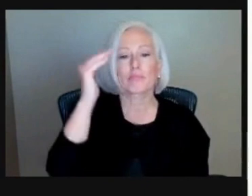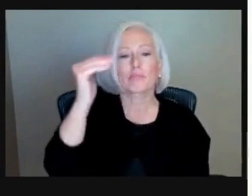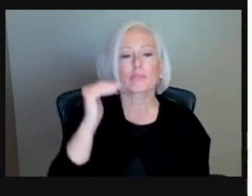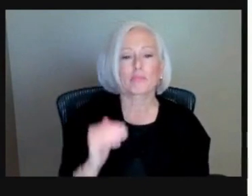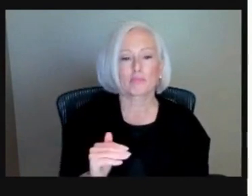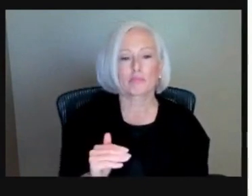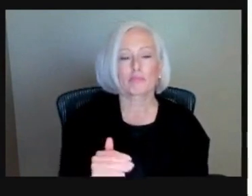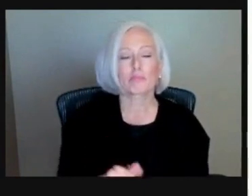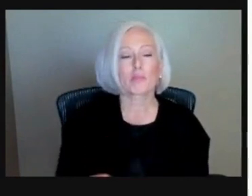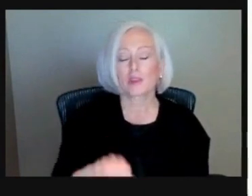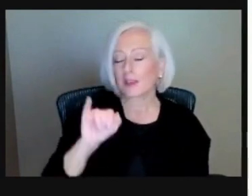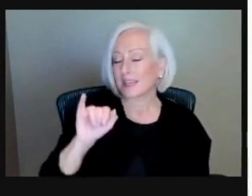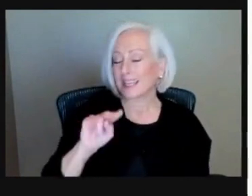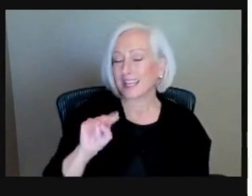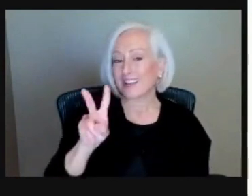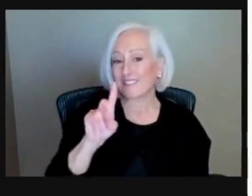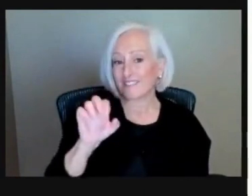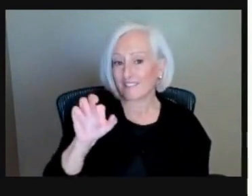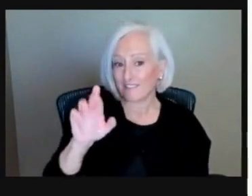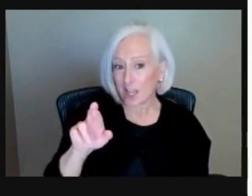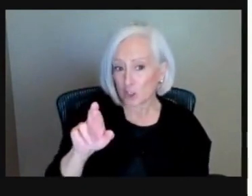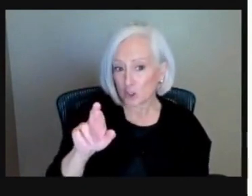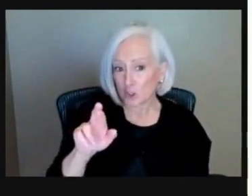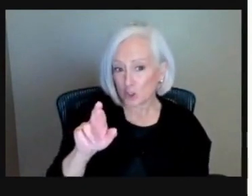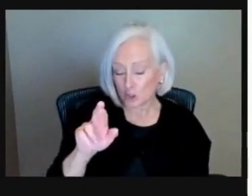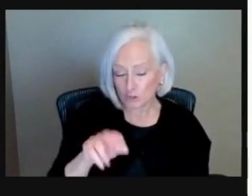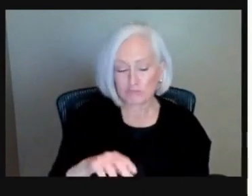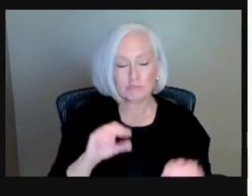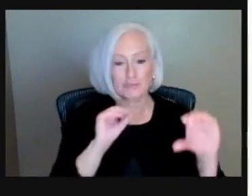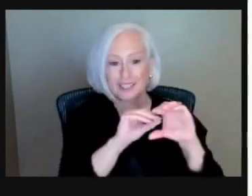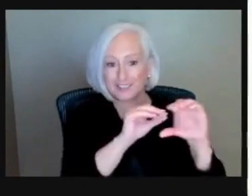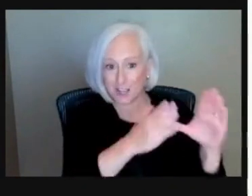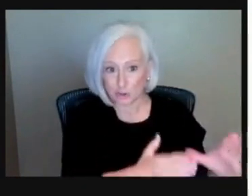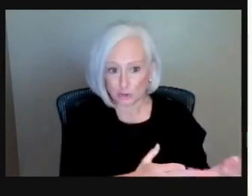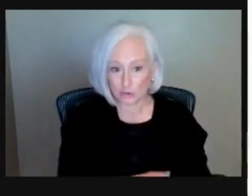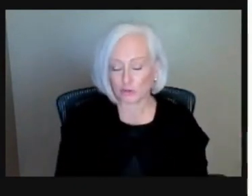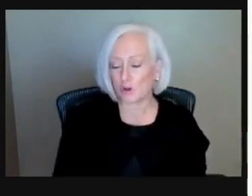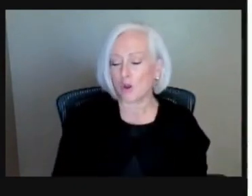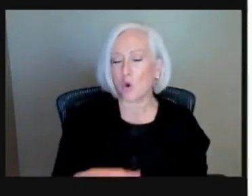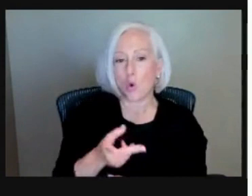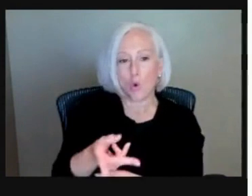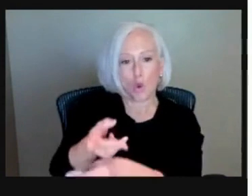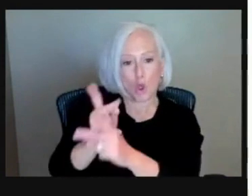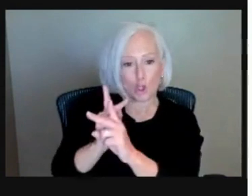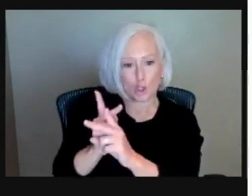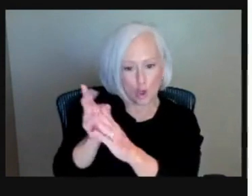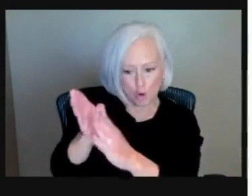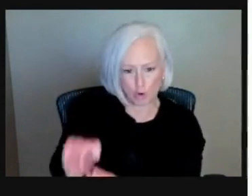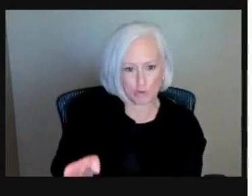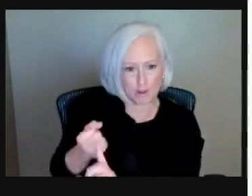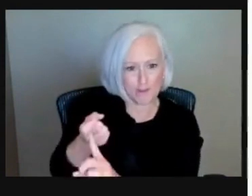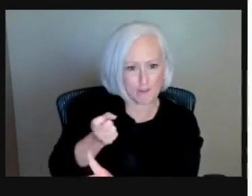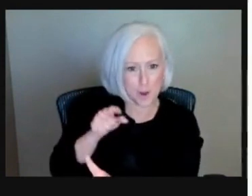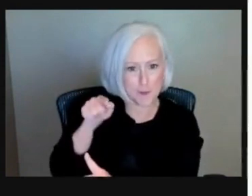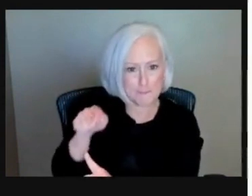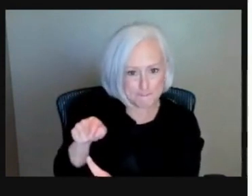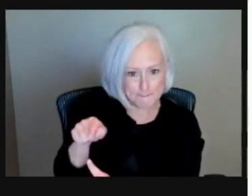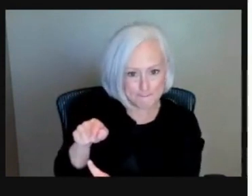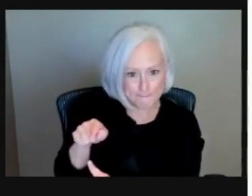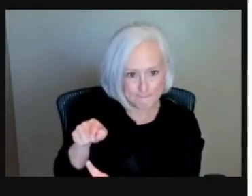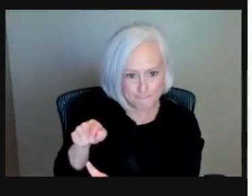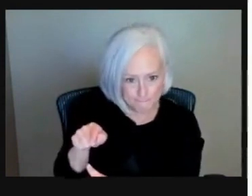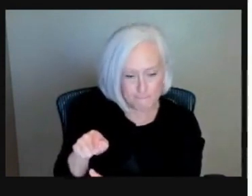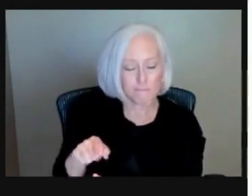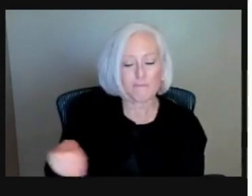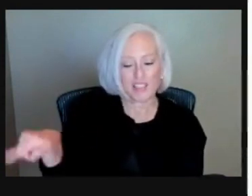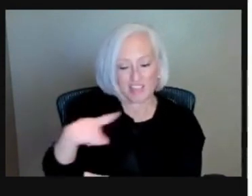Usually it's a bank that came in with a big amount that was needed for you to purchase this house from the